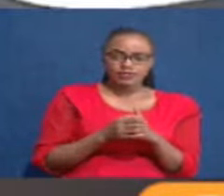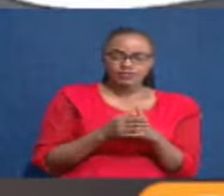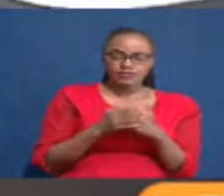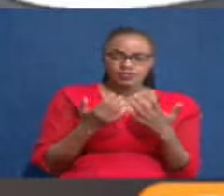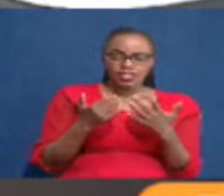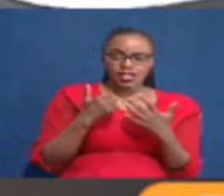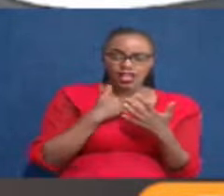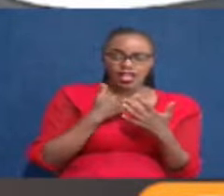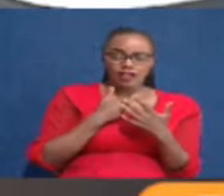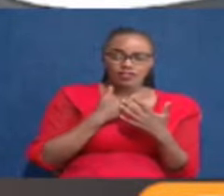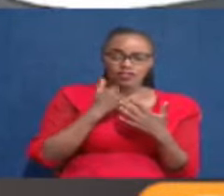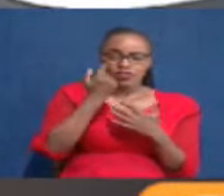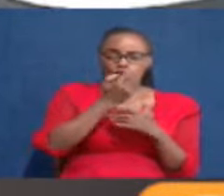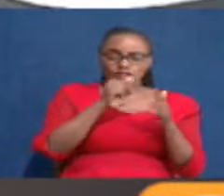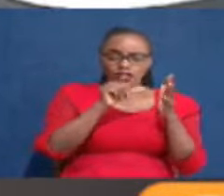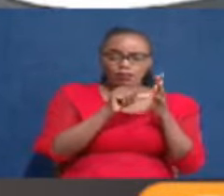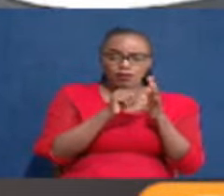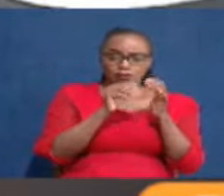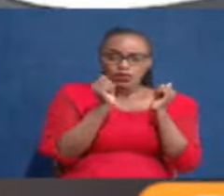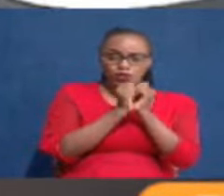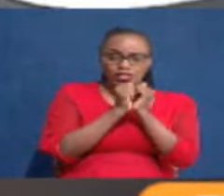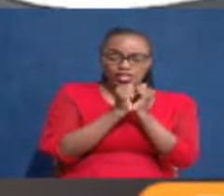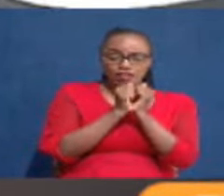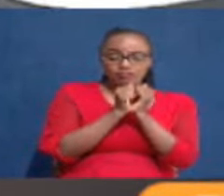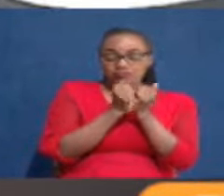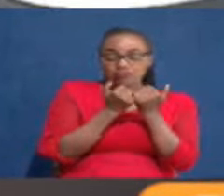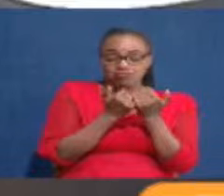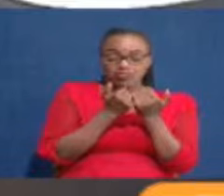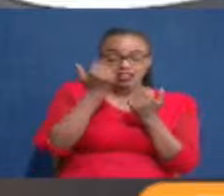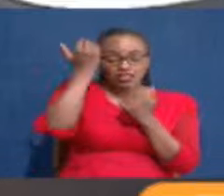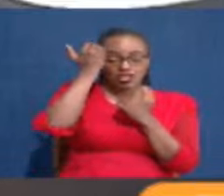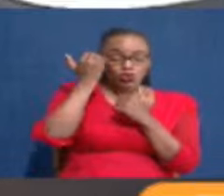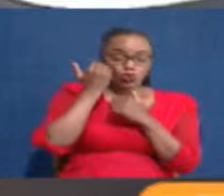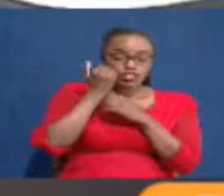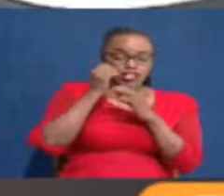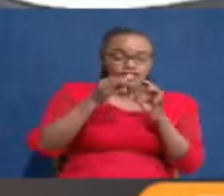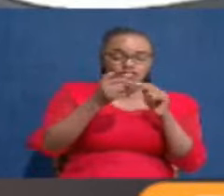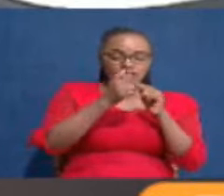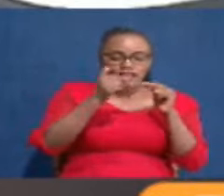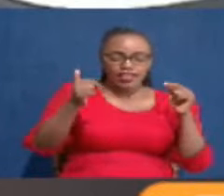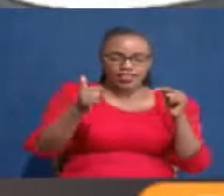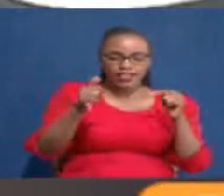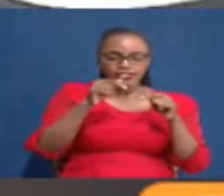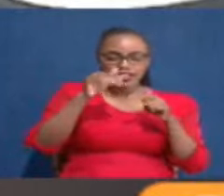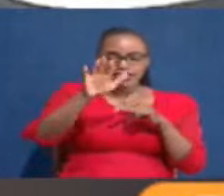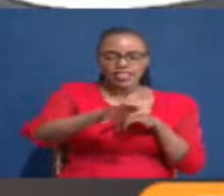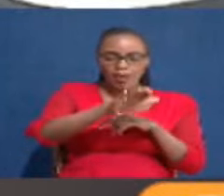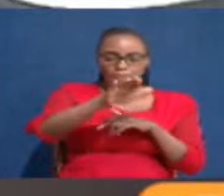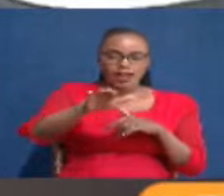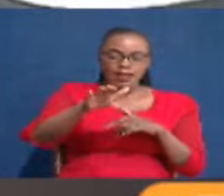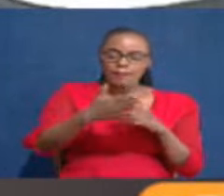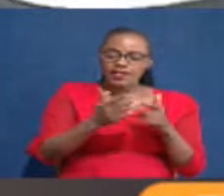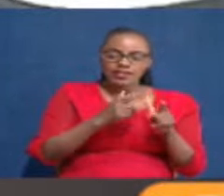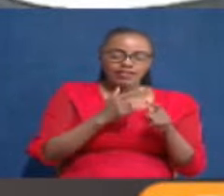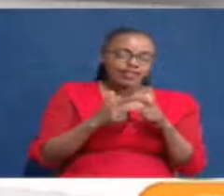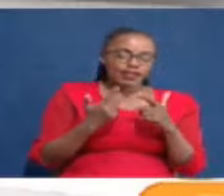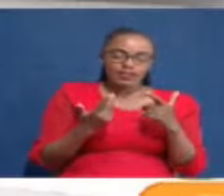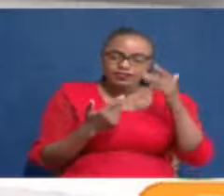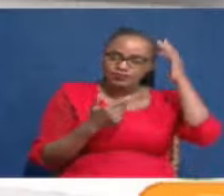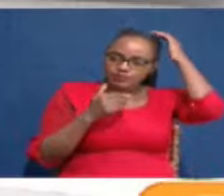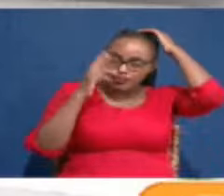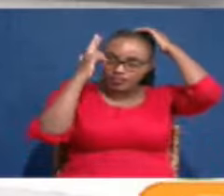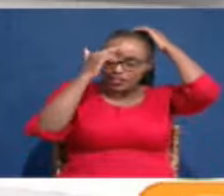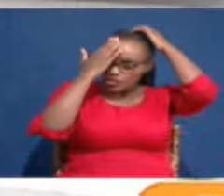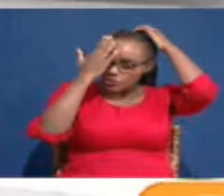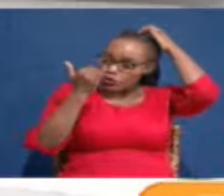Is it only a problem when the court rules against parliament? Yeah, Yvonne, you look at the reason, yeah, the reason